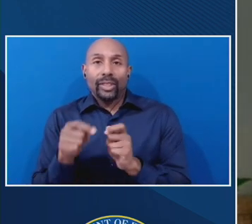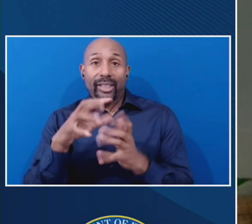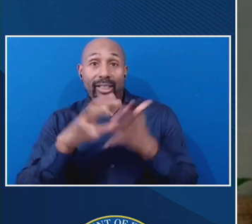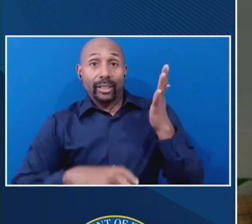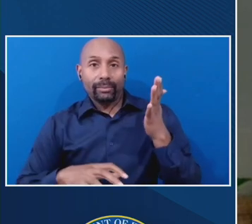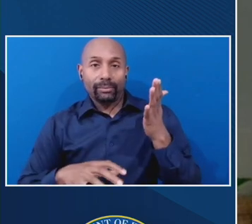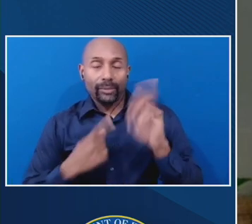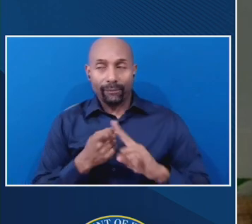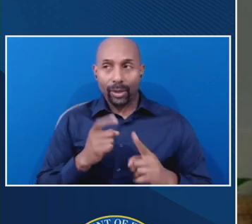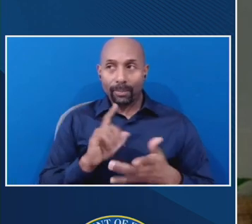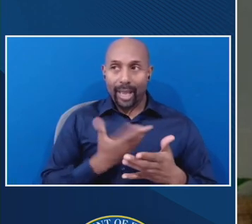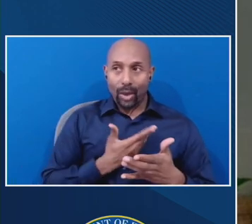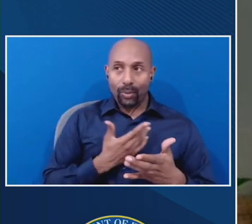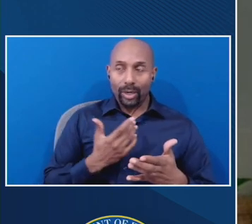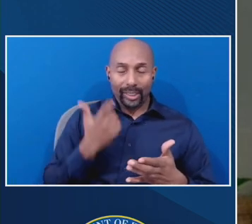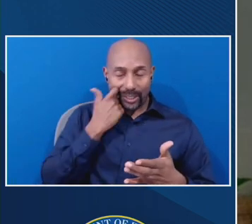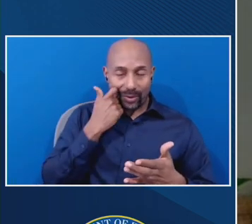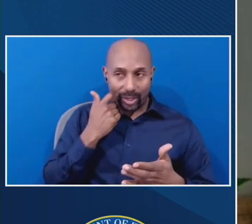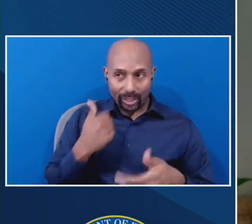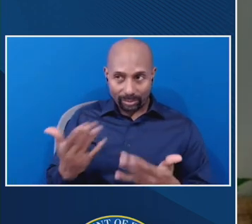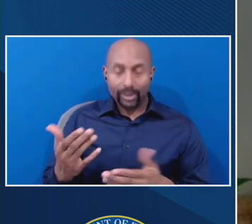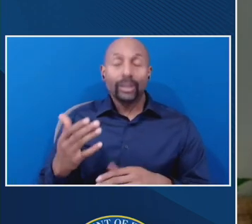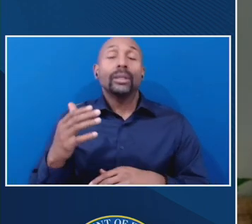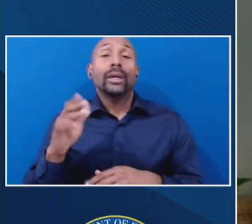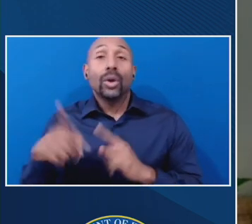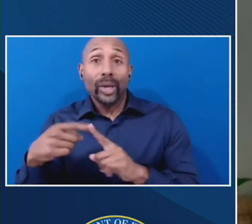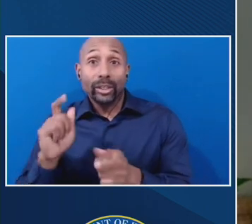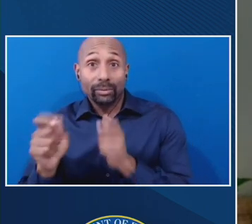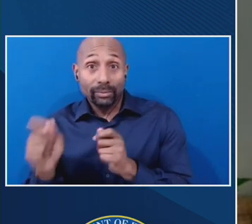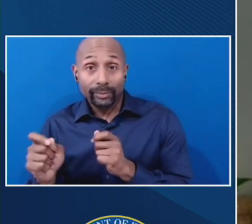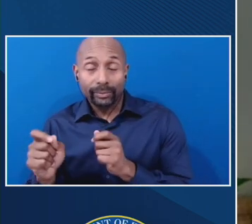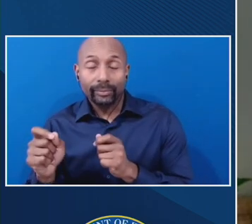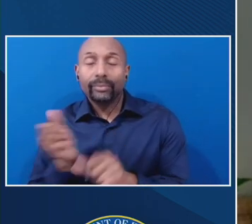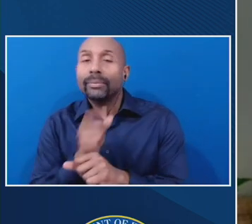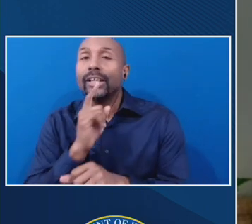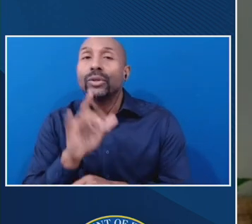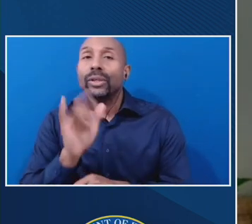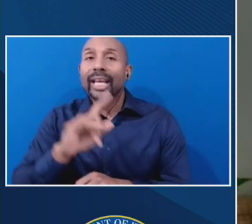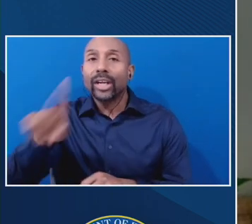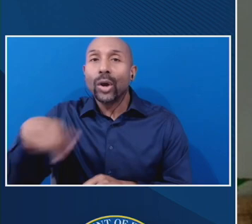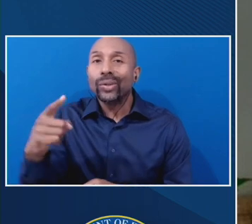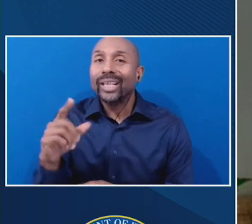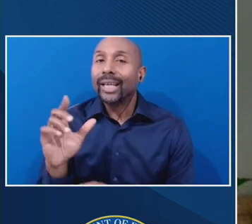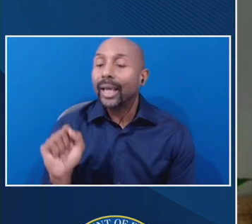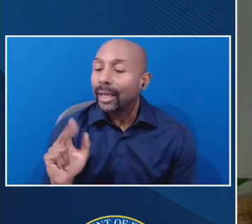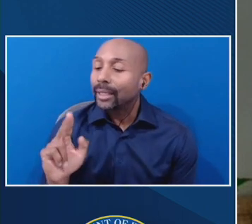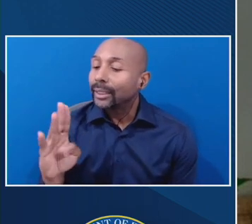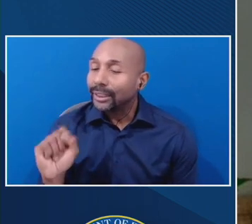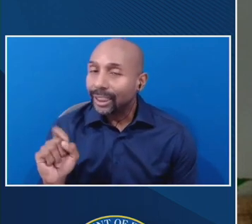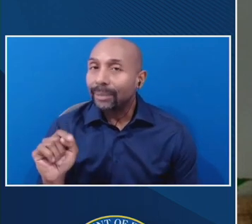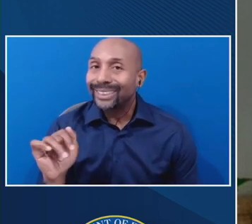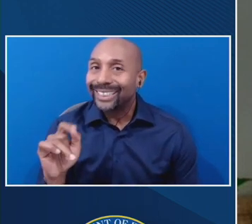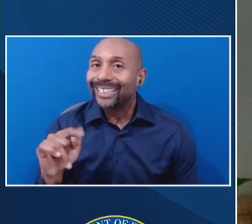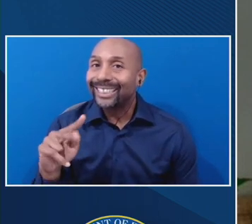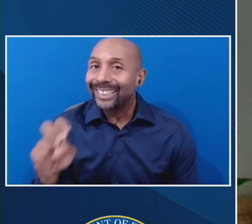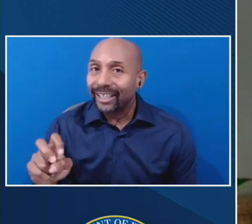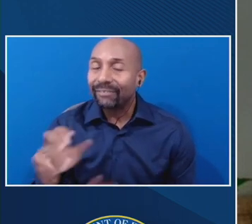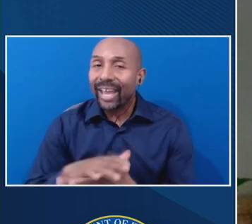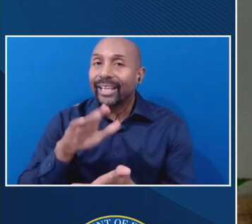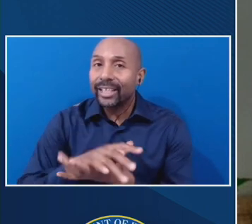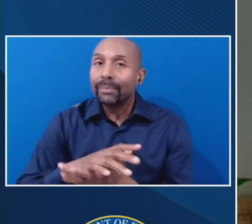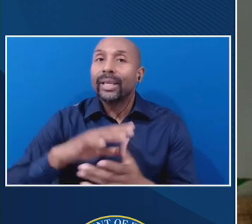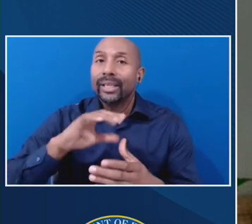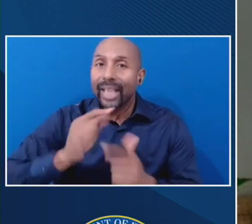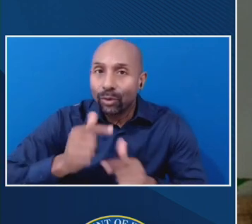make sure that only substantive academic interactions may be used, and that they should